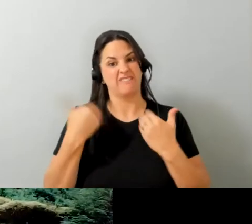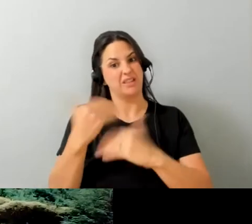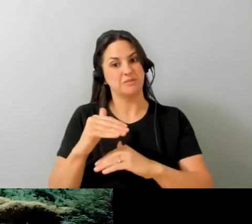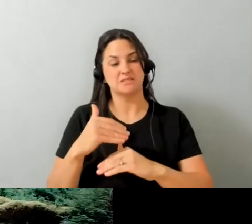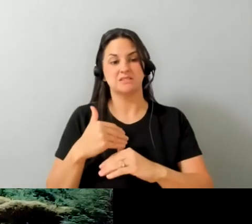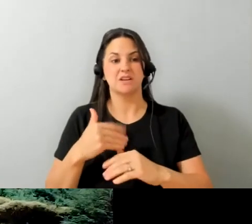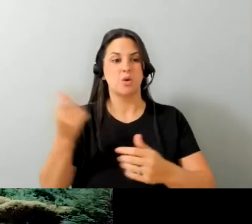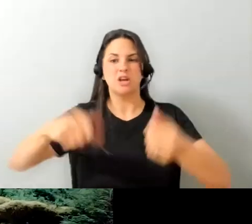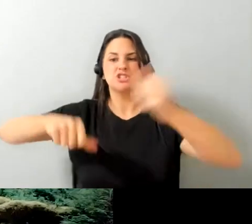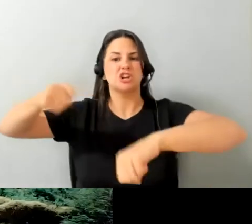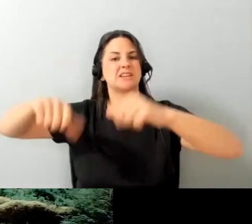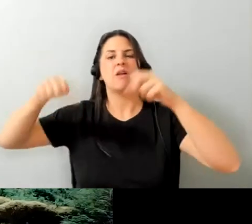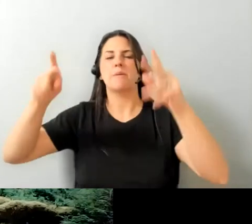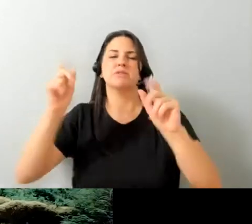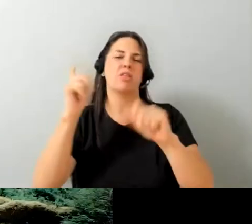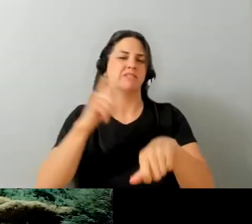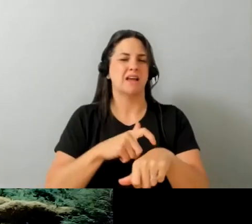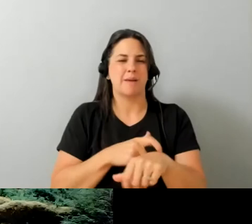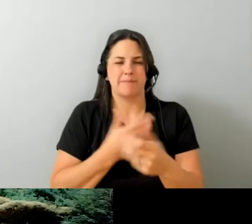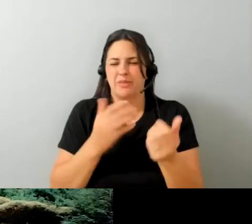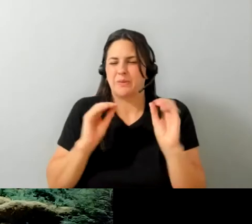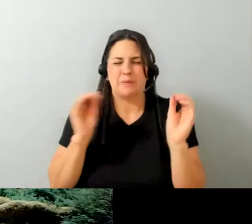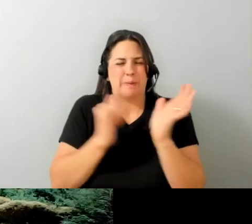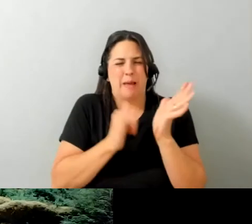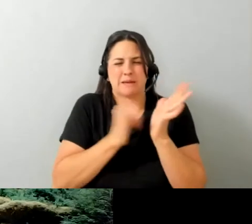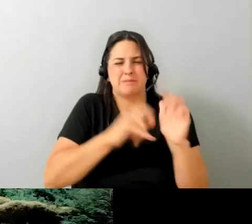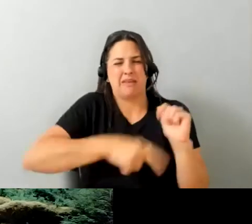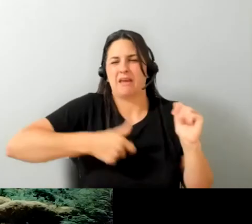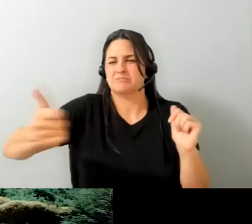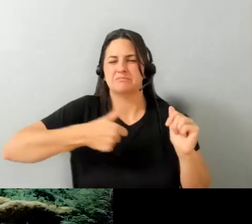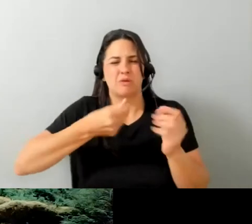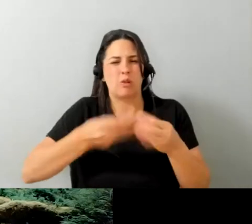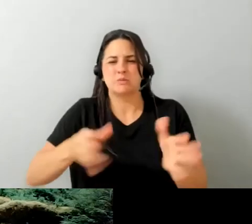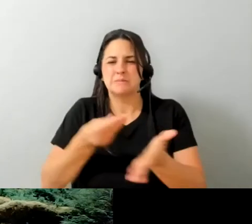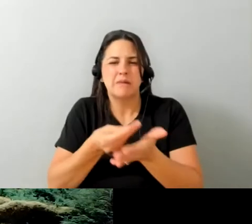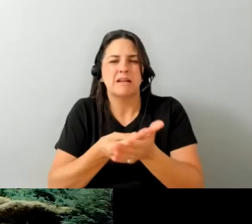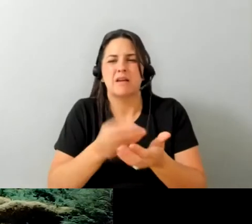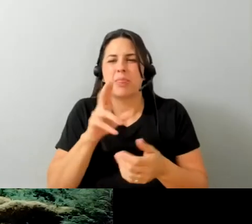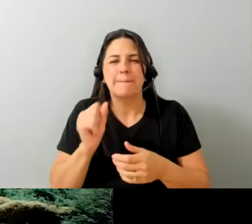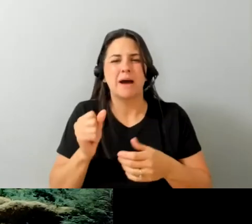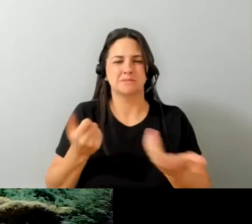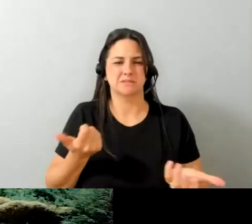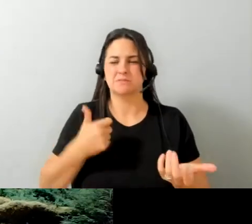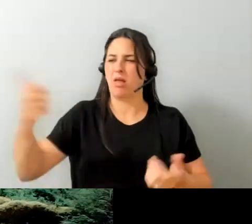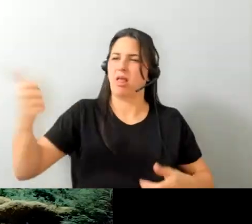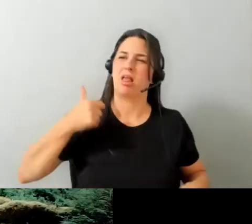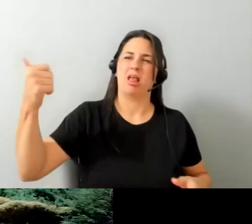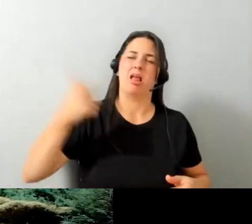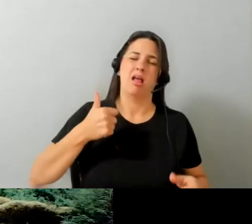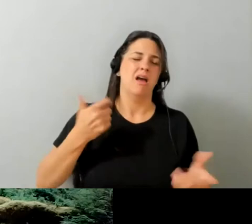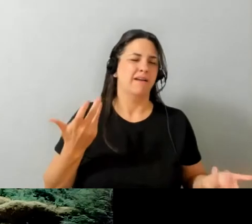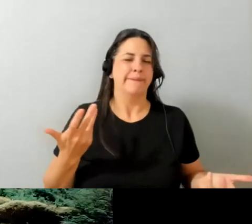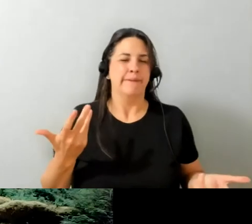there's no way uh they can get to there and back like they'll be losing money and be on the bus so long uh and then